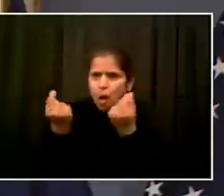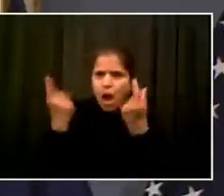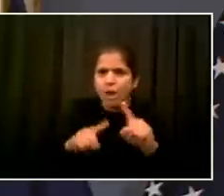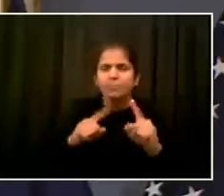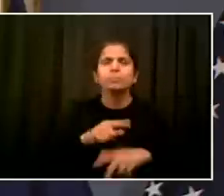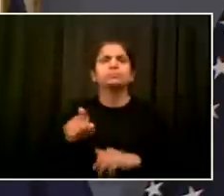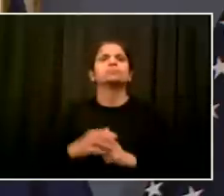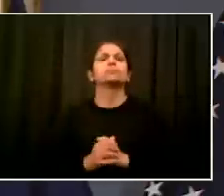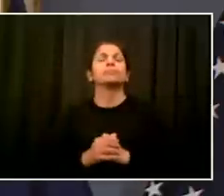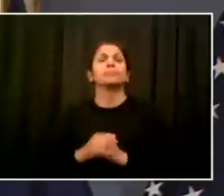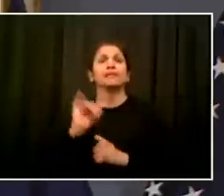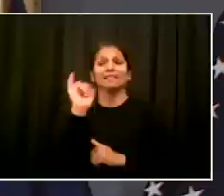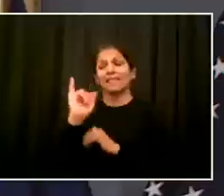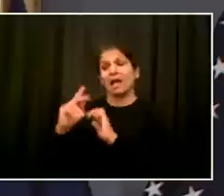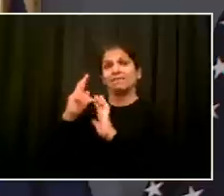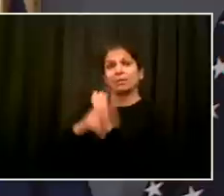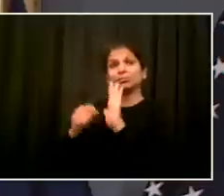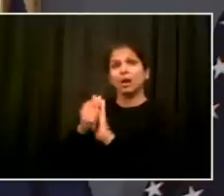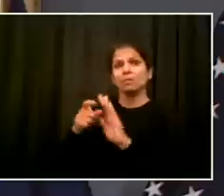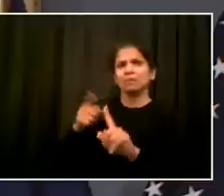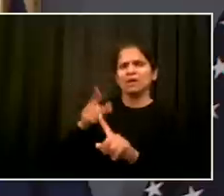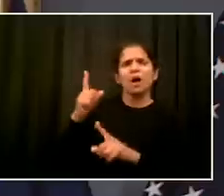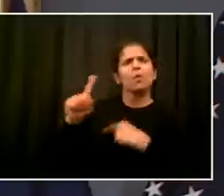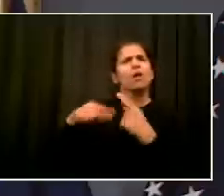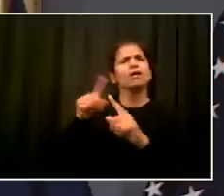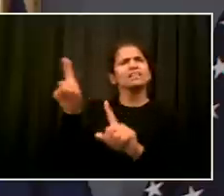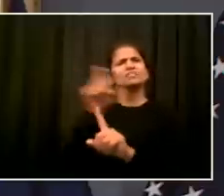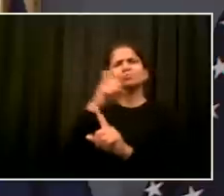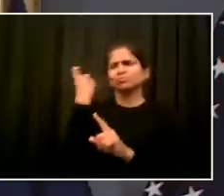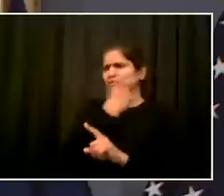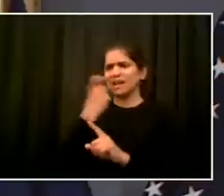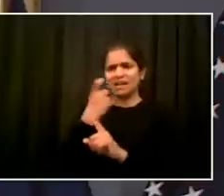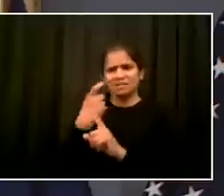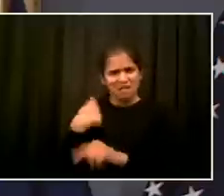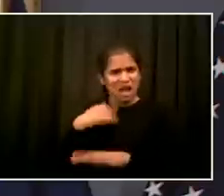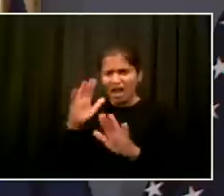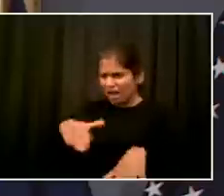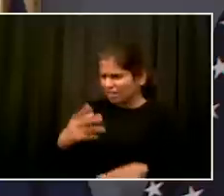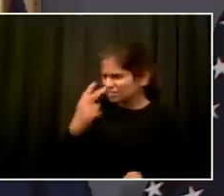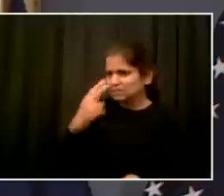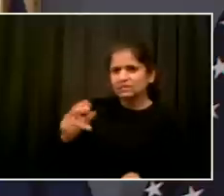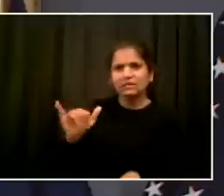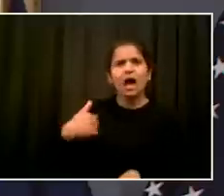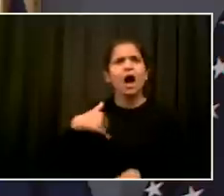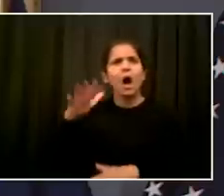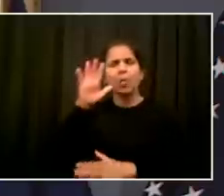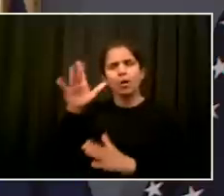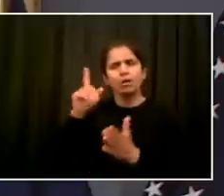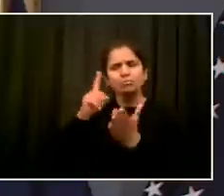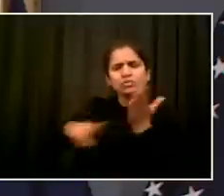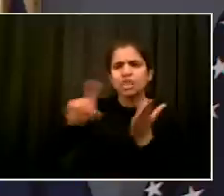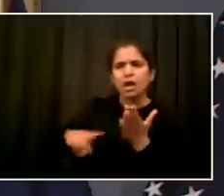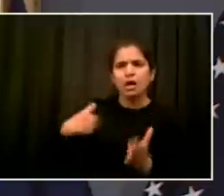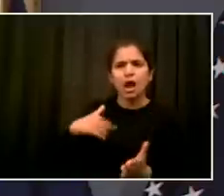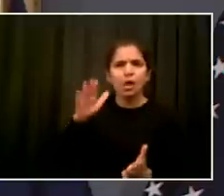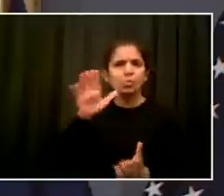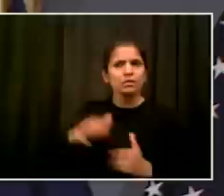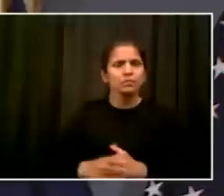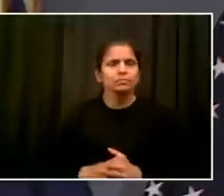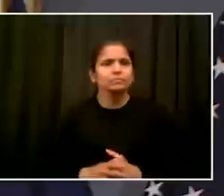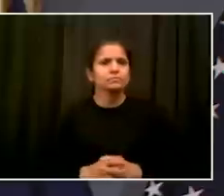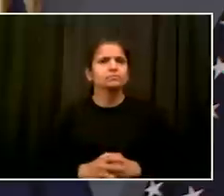this, when there is a surge into a crowd, it's because there is an individual in that crowd who is seeking to do violence who must be arrested.